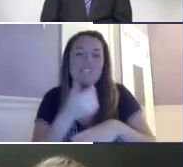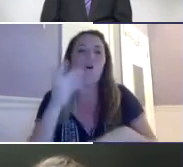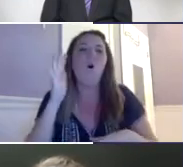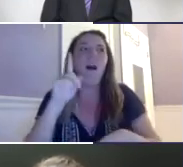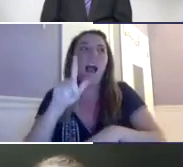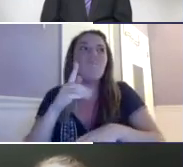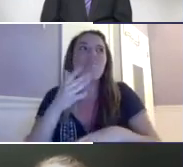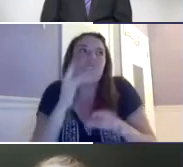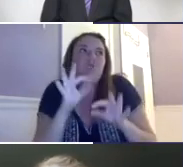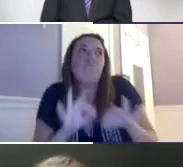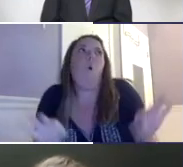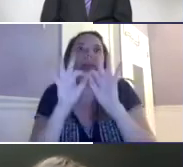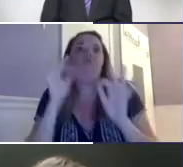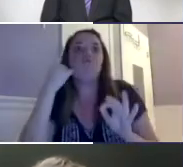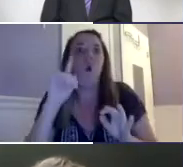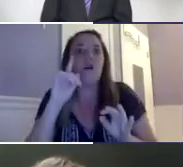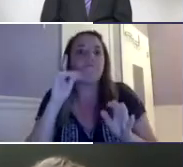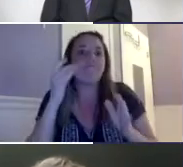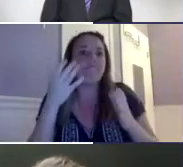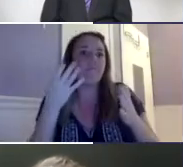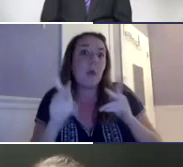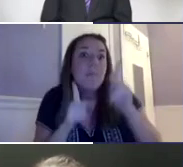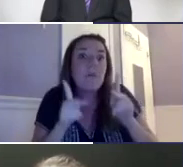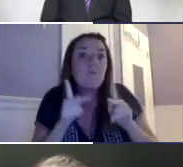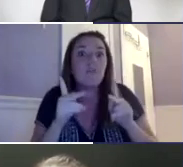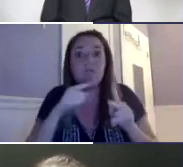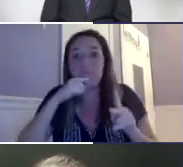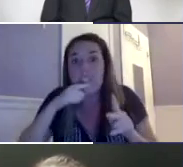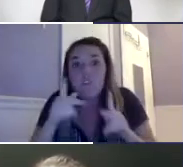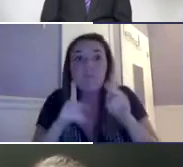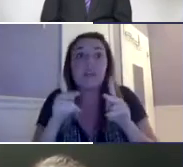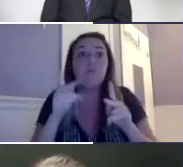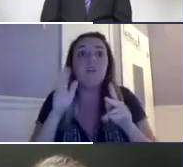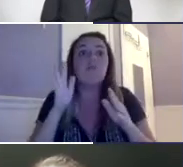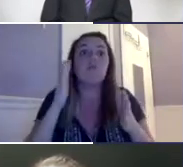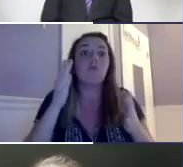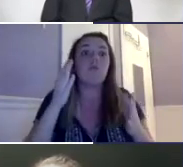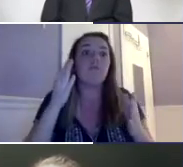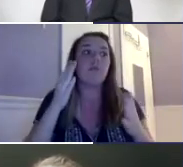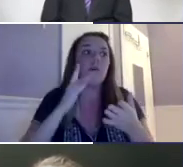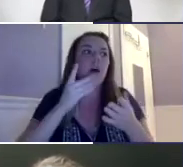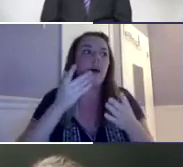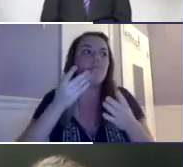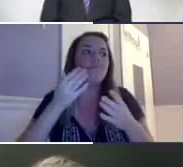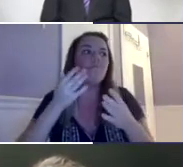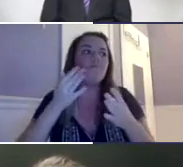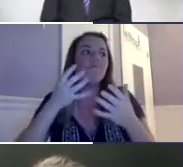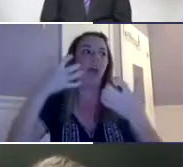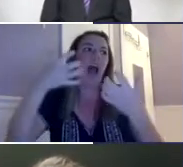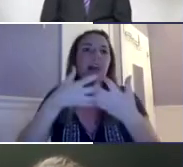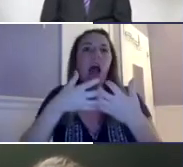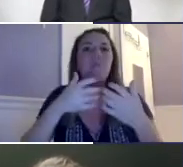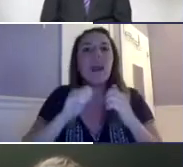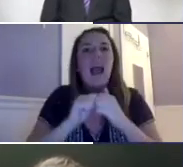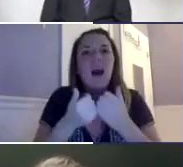Also, if you're, you know, already in a school setting, it's important for people to both hearing people to understand